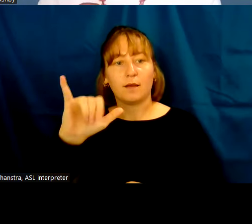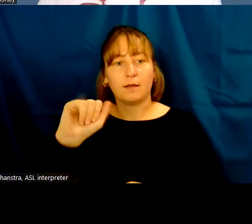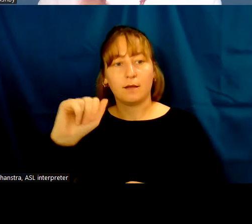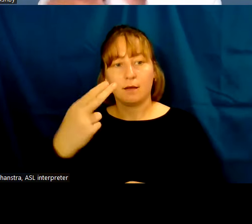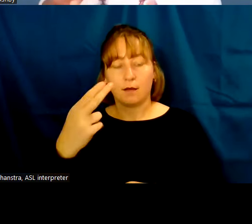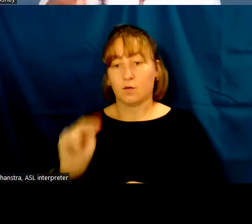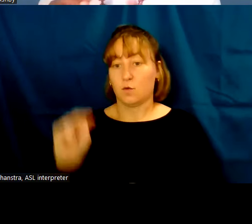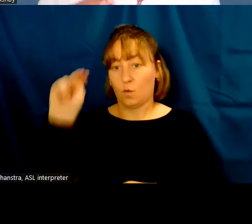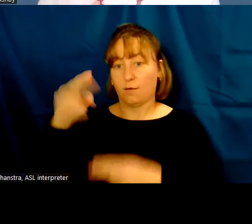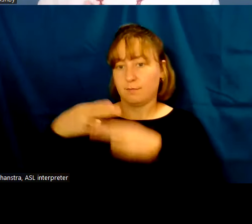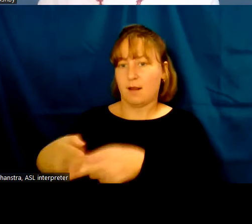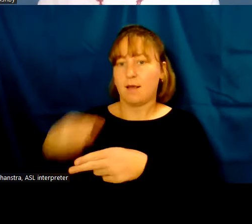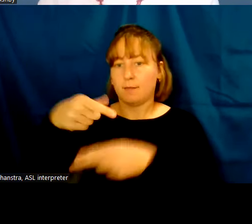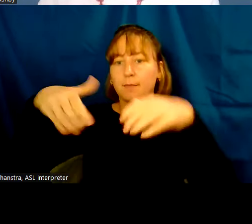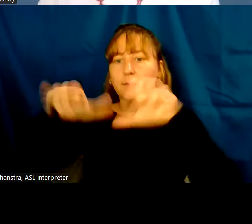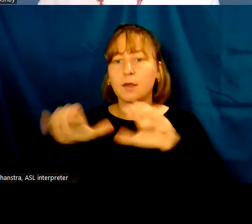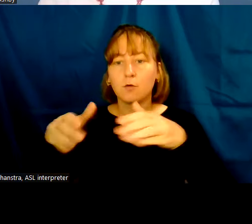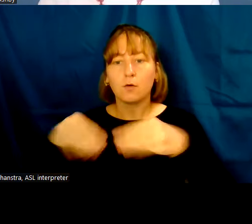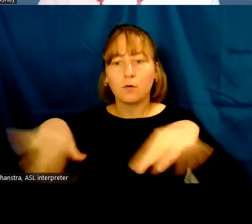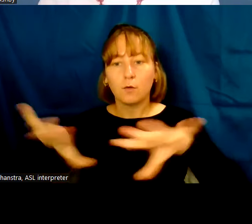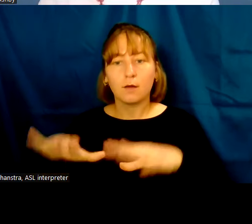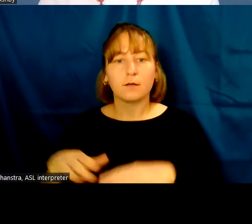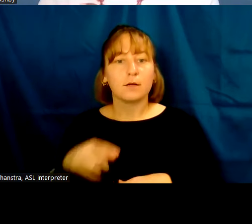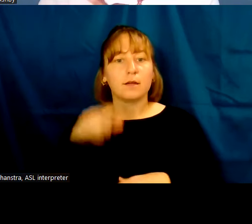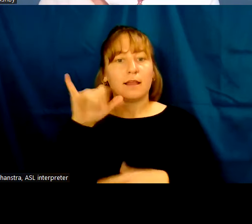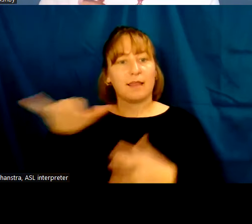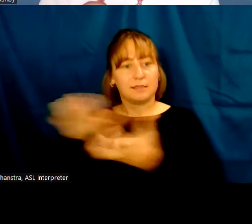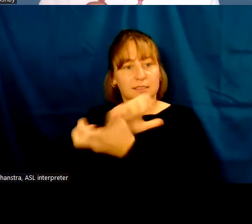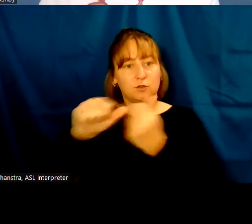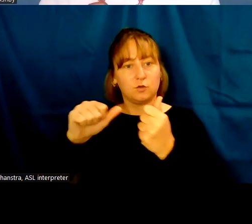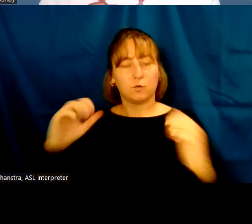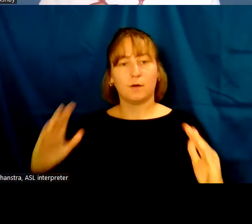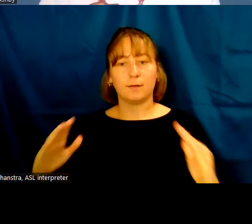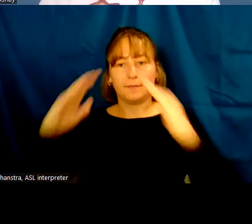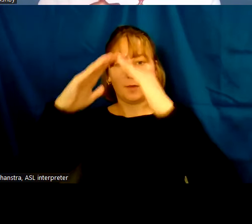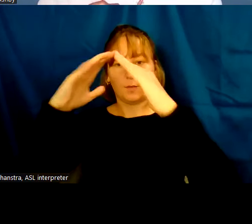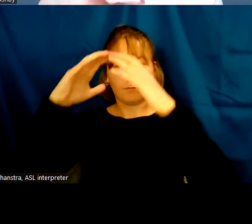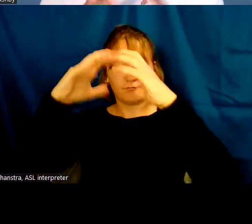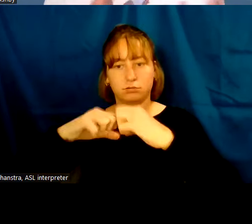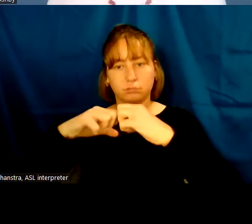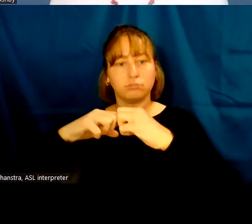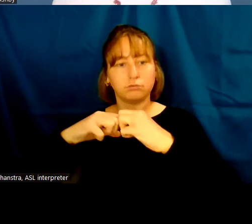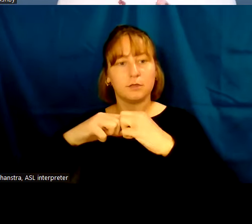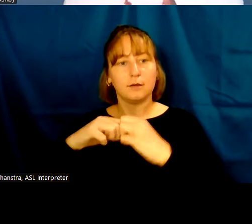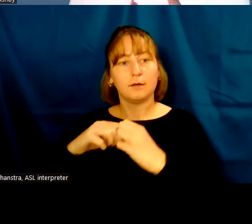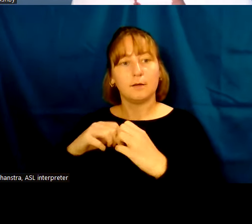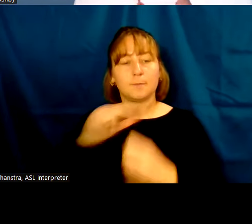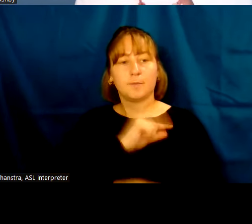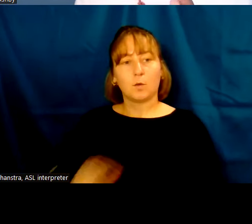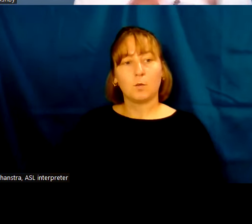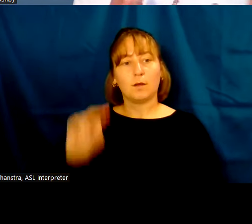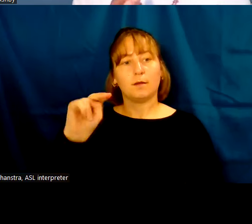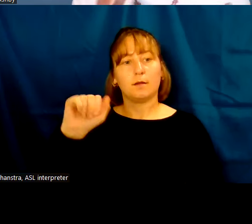the destroyed pyramid where Queen Nahirco was buried. But I'm pointing out